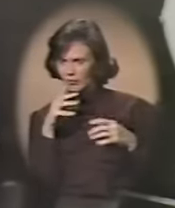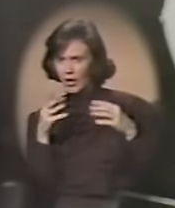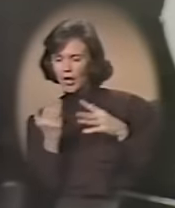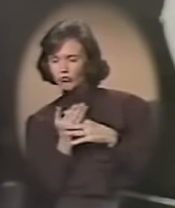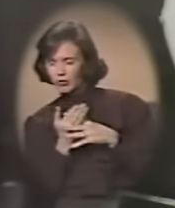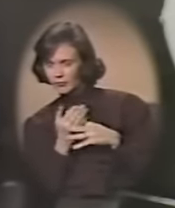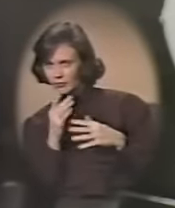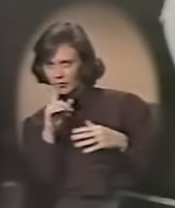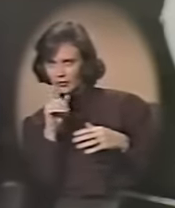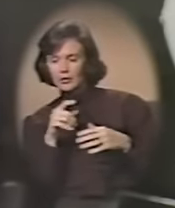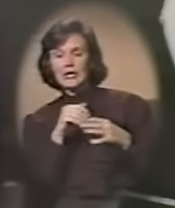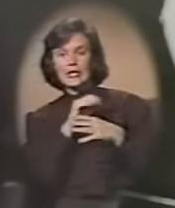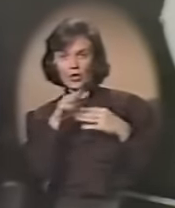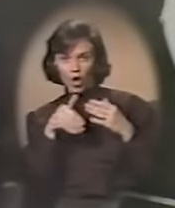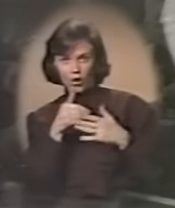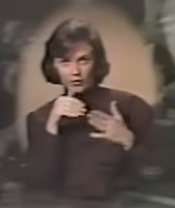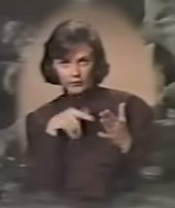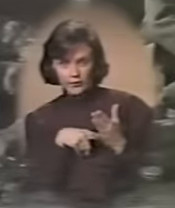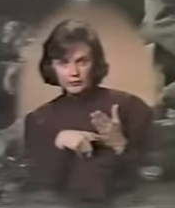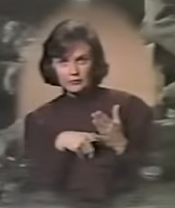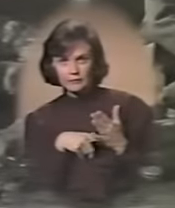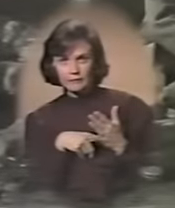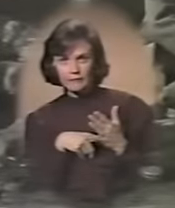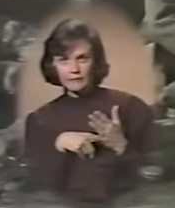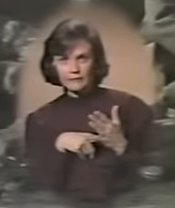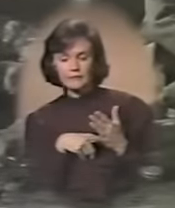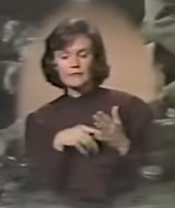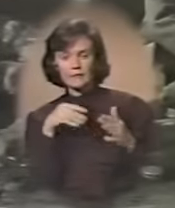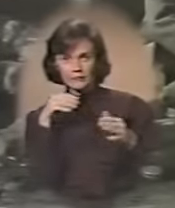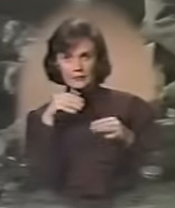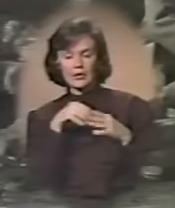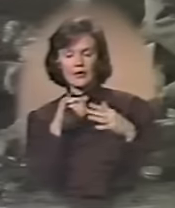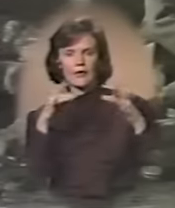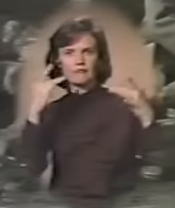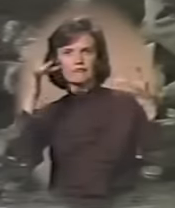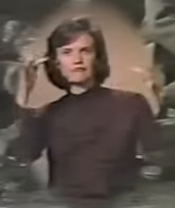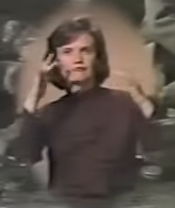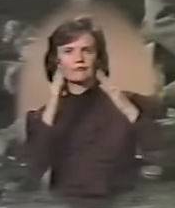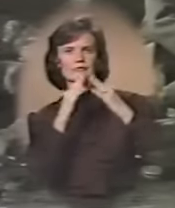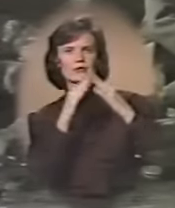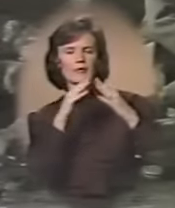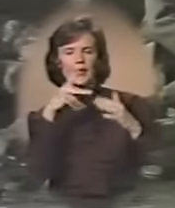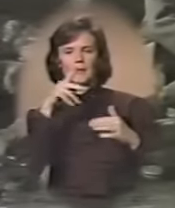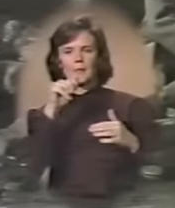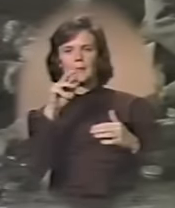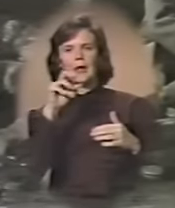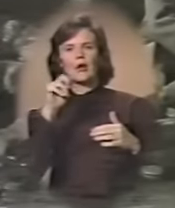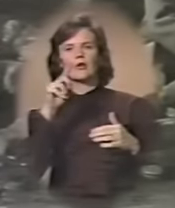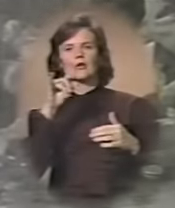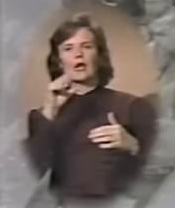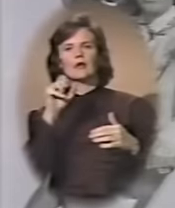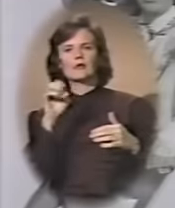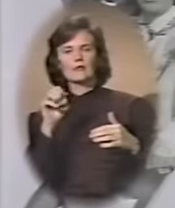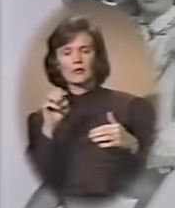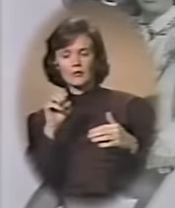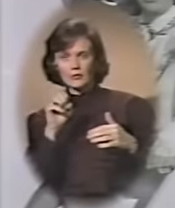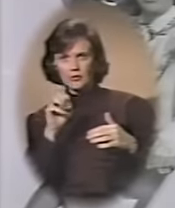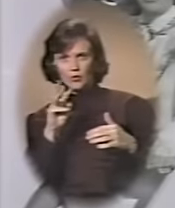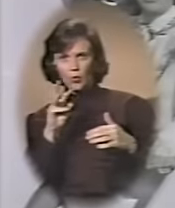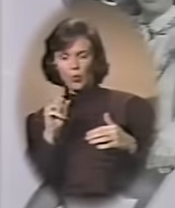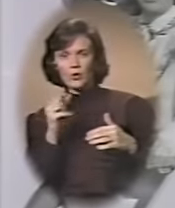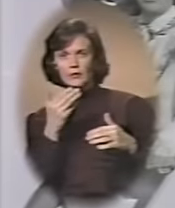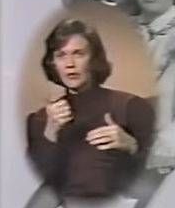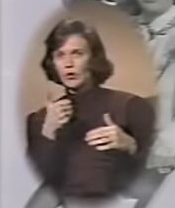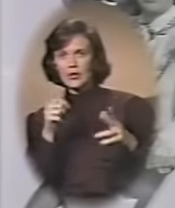me just interrupt you. In all of this, in that Tinsel town, in that paradise that you described, was there